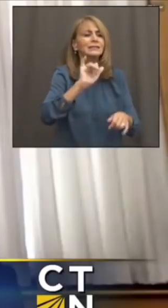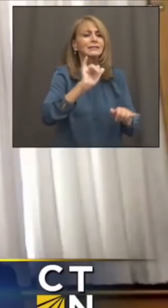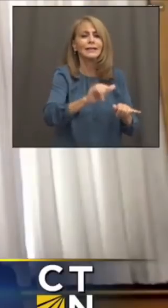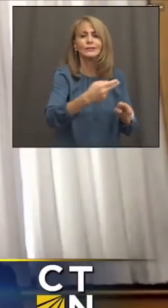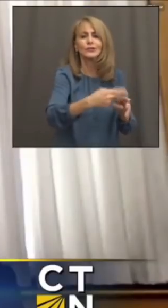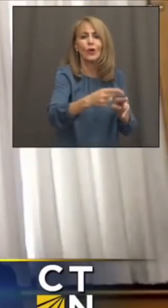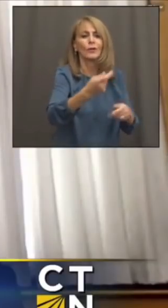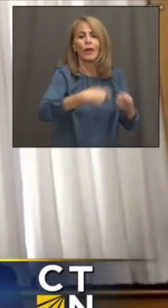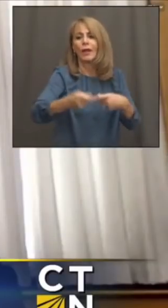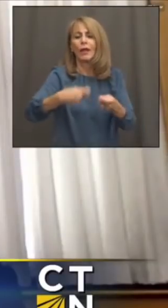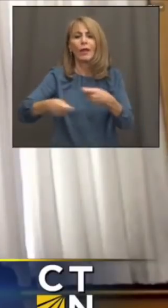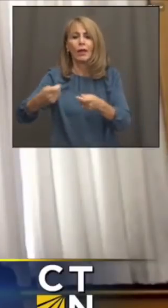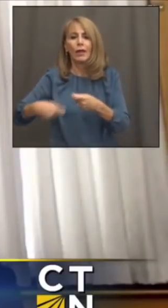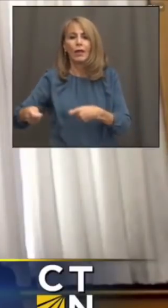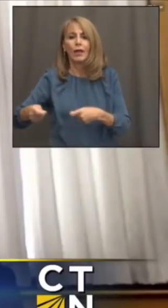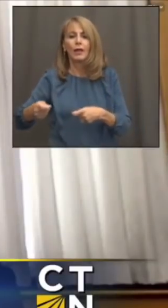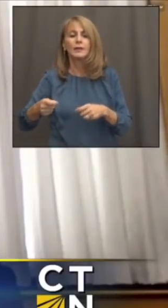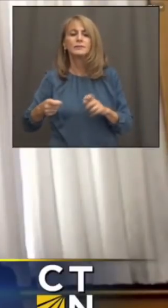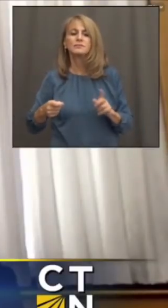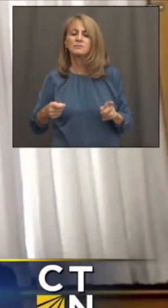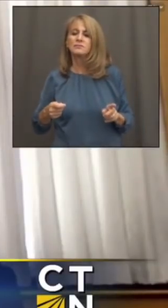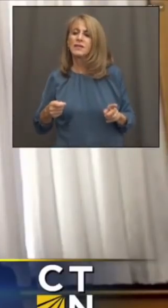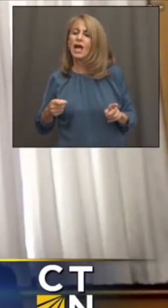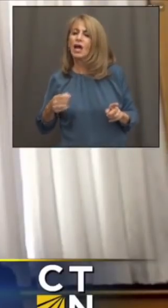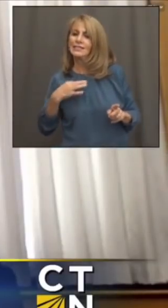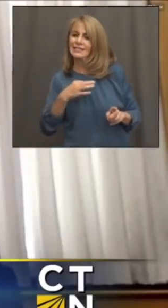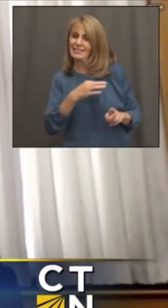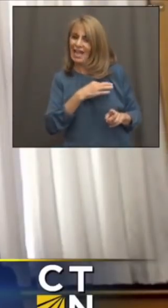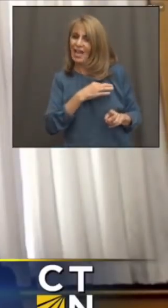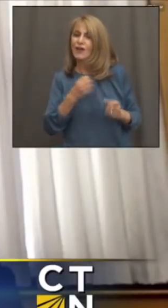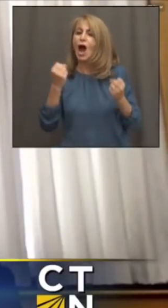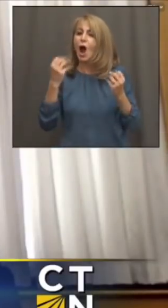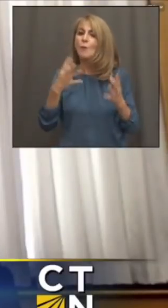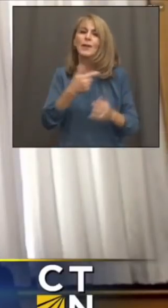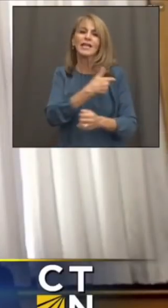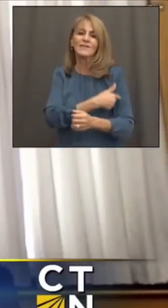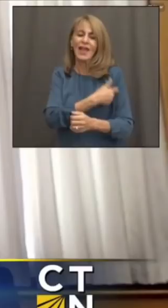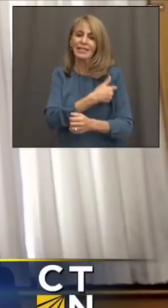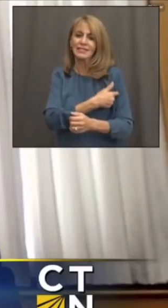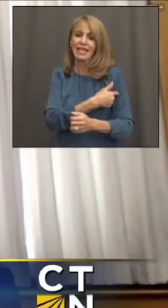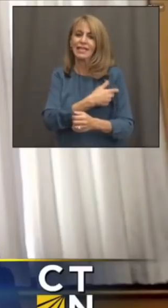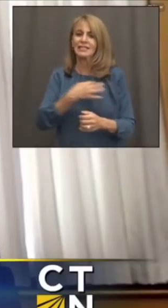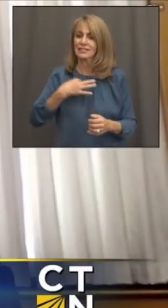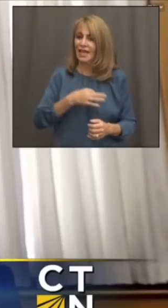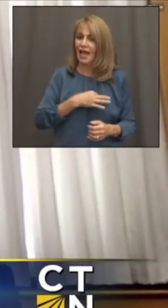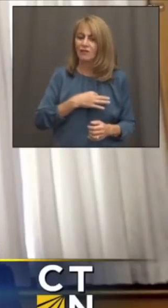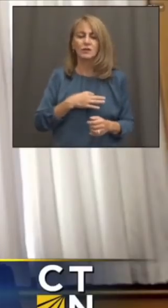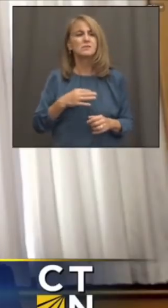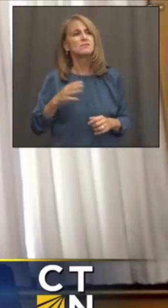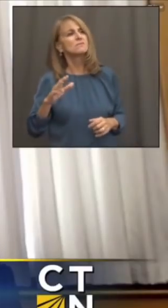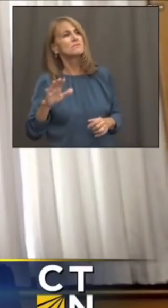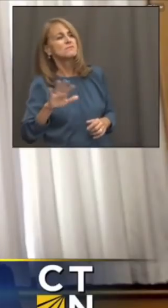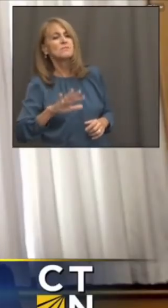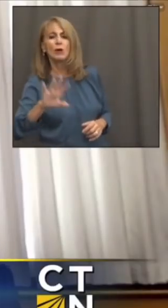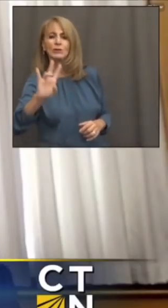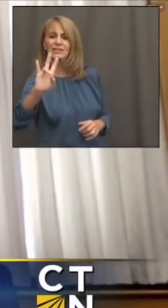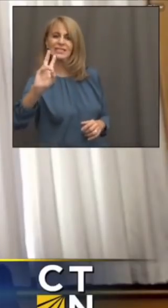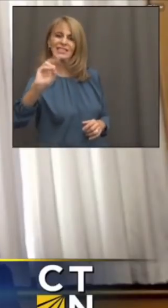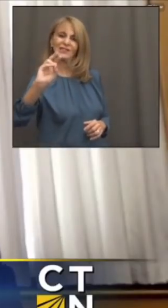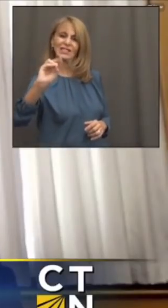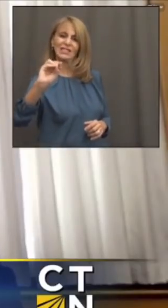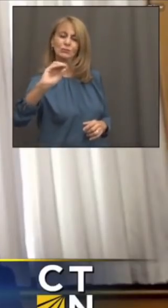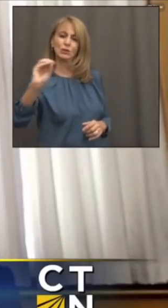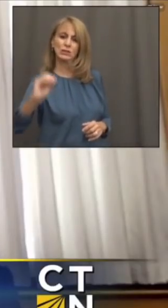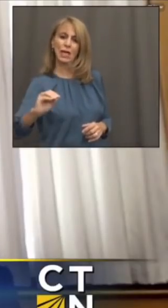Last time I saw the data, were around 70% of nursing home staff had been vaccinated, and I don't know what the